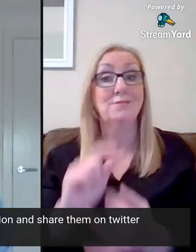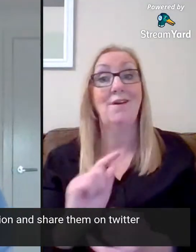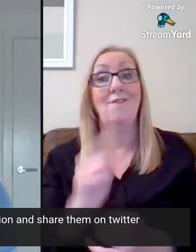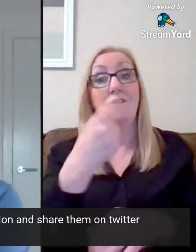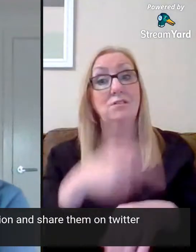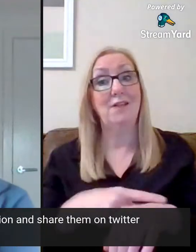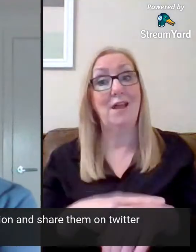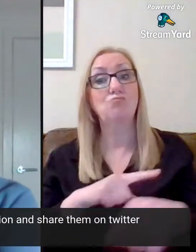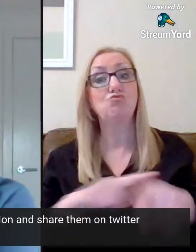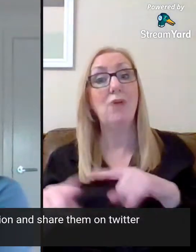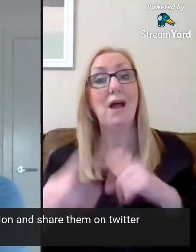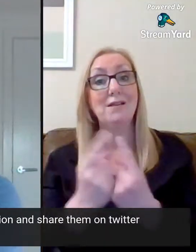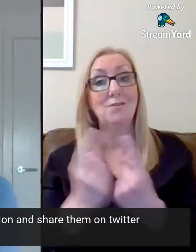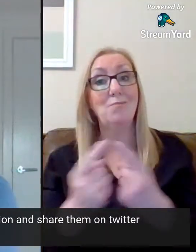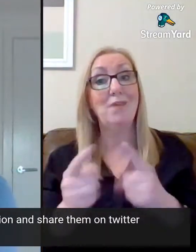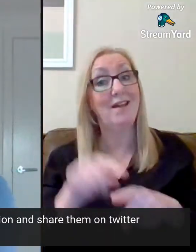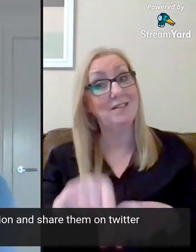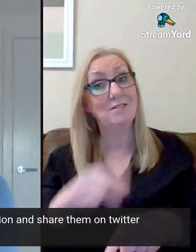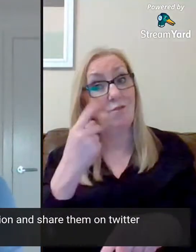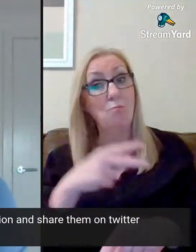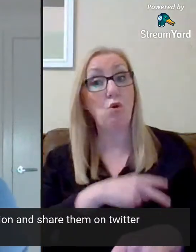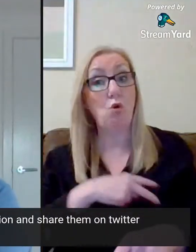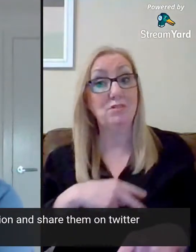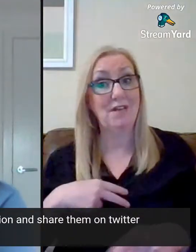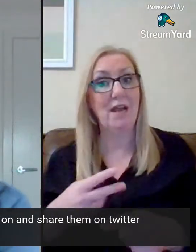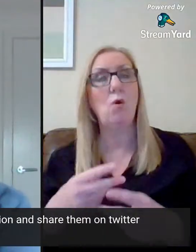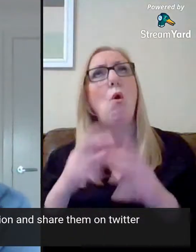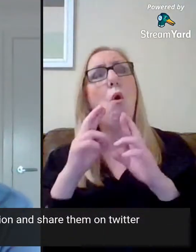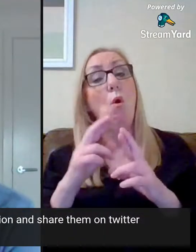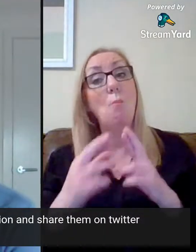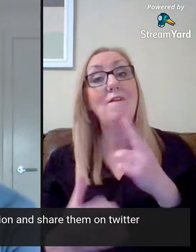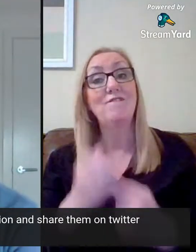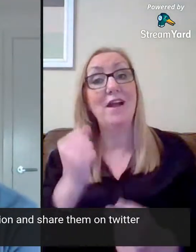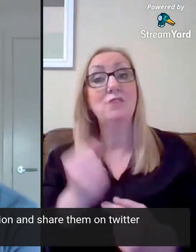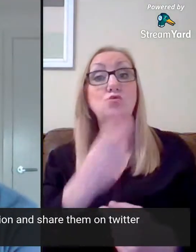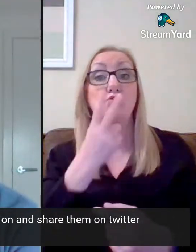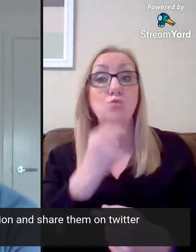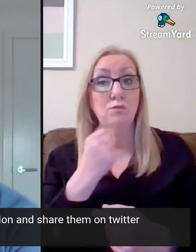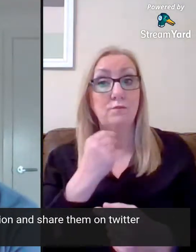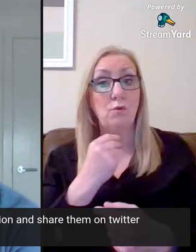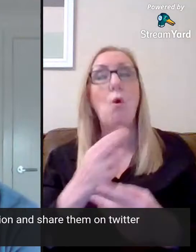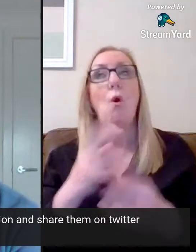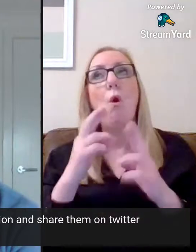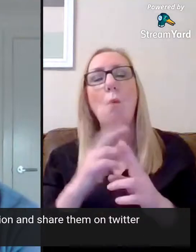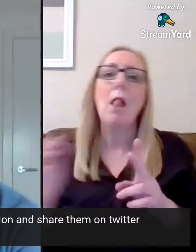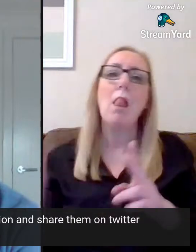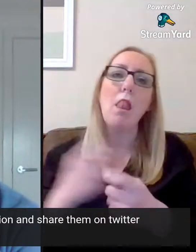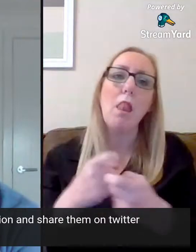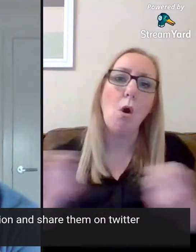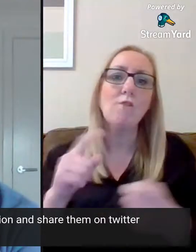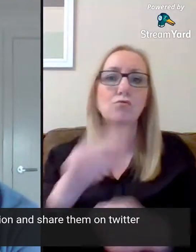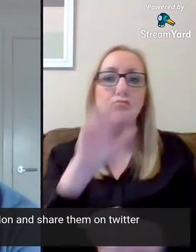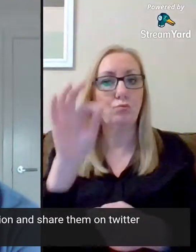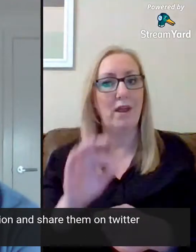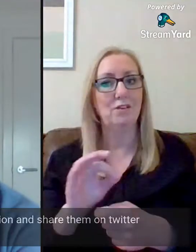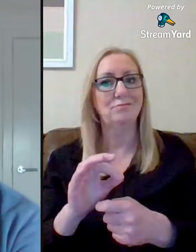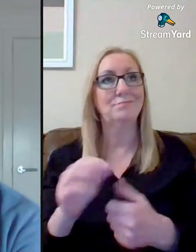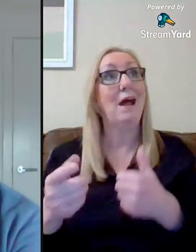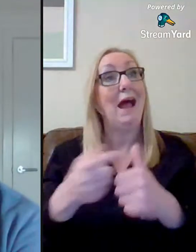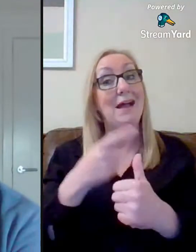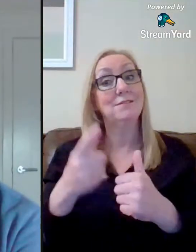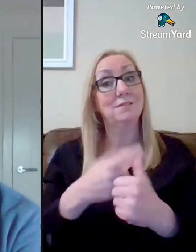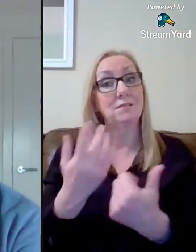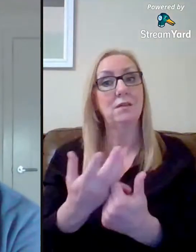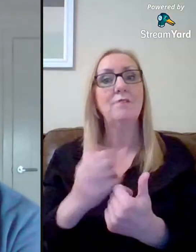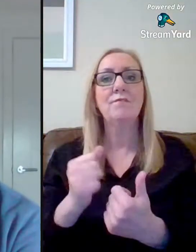trying something at Calderside. We hope you find it useful. We hope that a lot of your questions are answered. But if you do have any